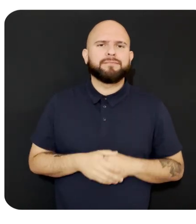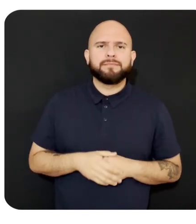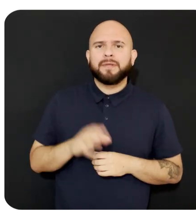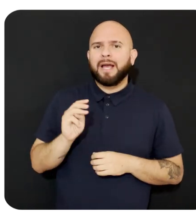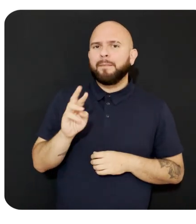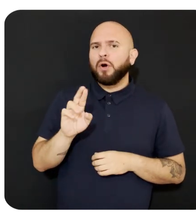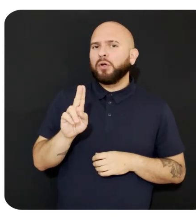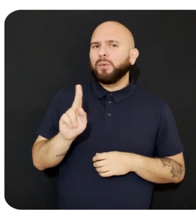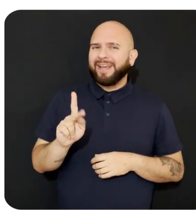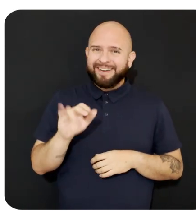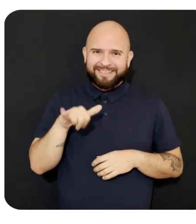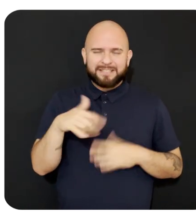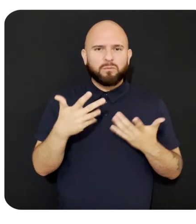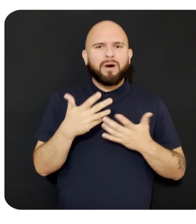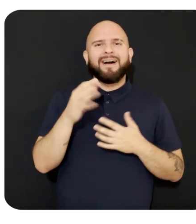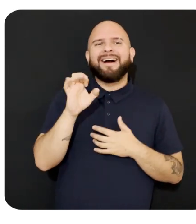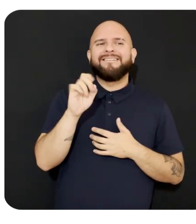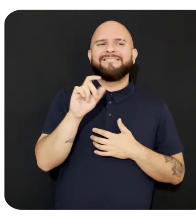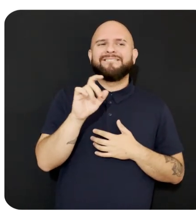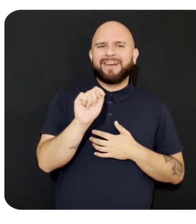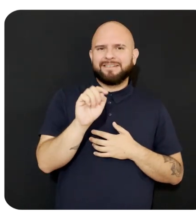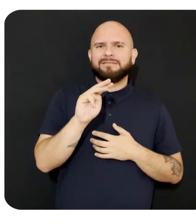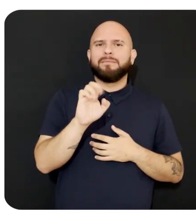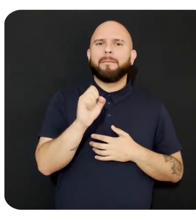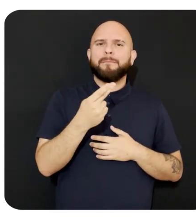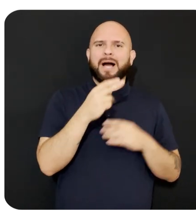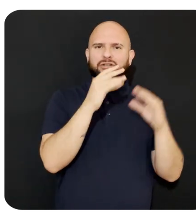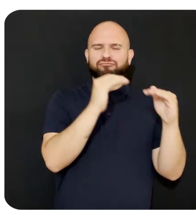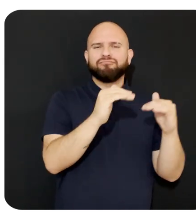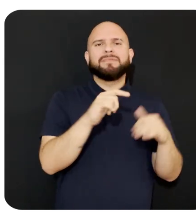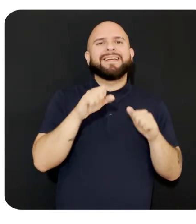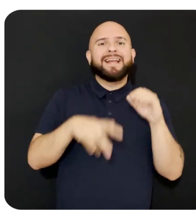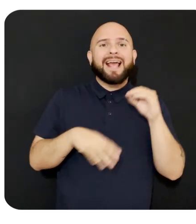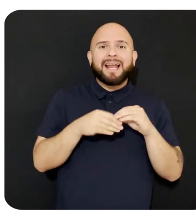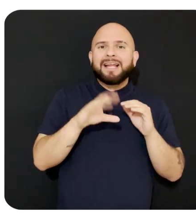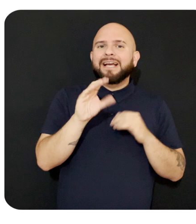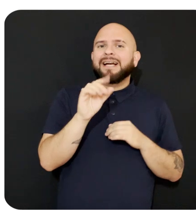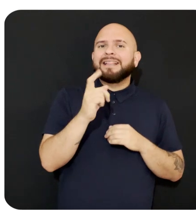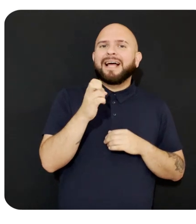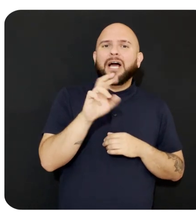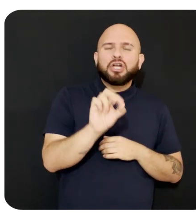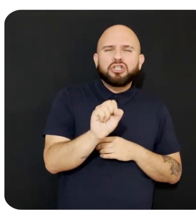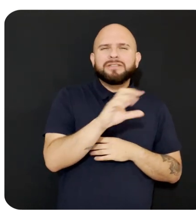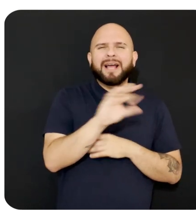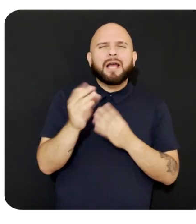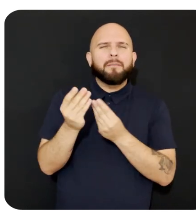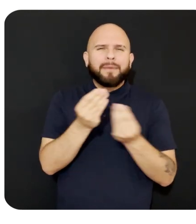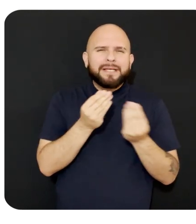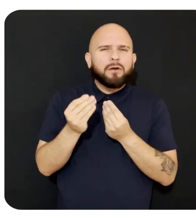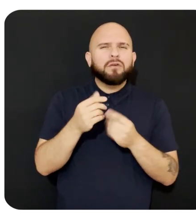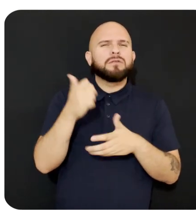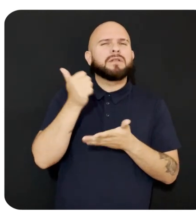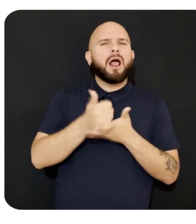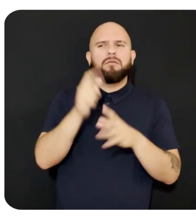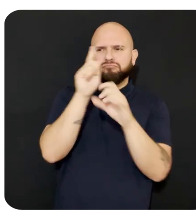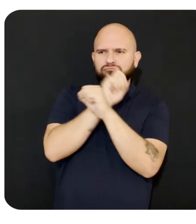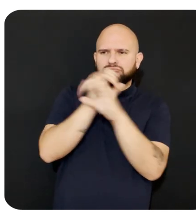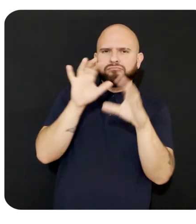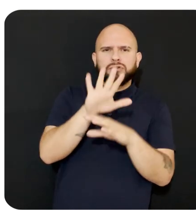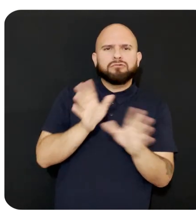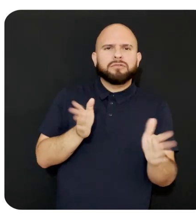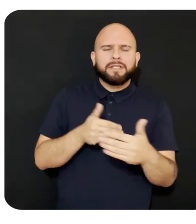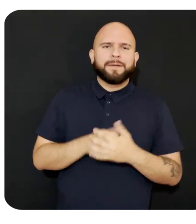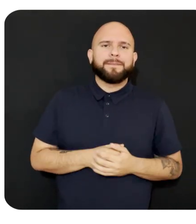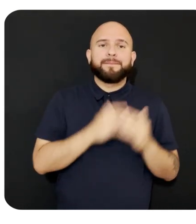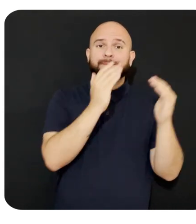effect mesh. It is critical for adding colliders and materials to visualize the scene. The next item is the OVR pass-through layer